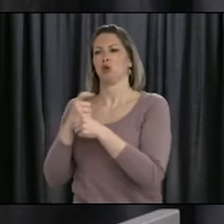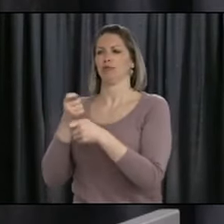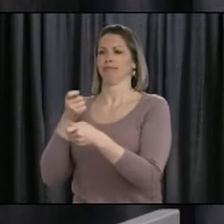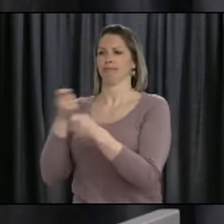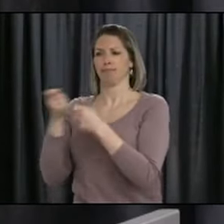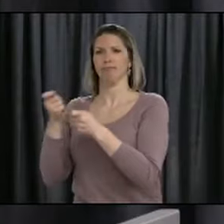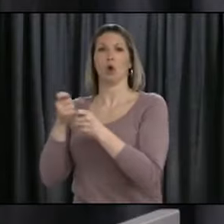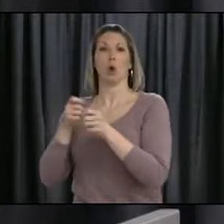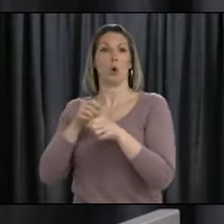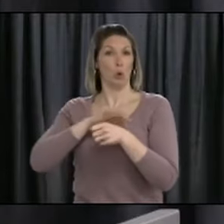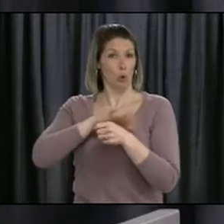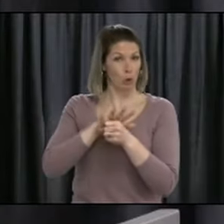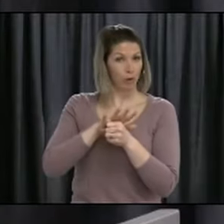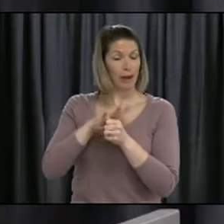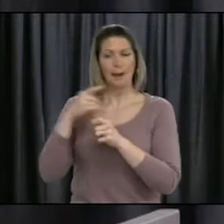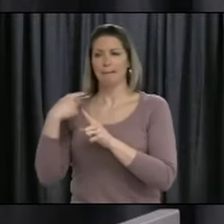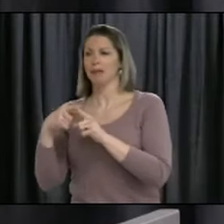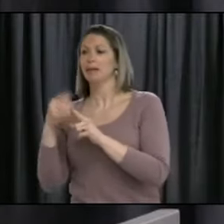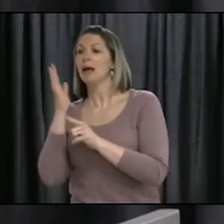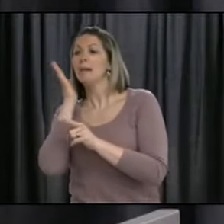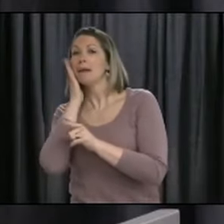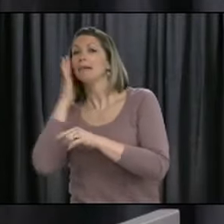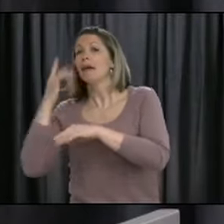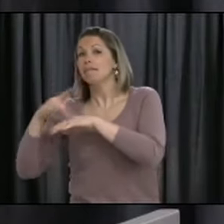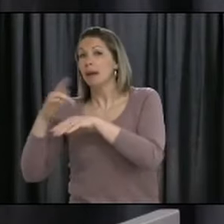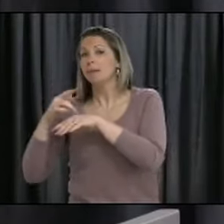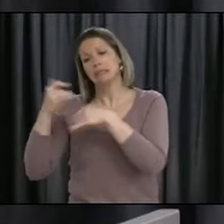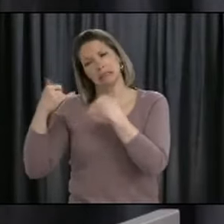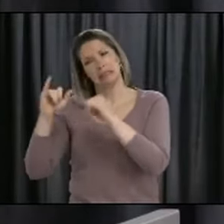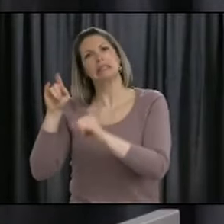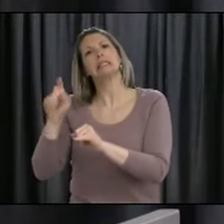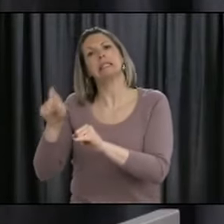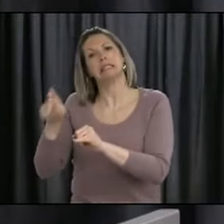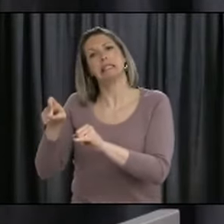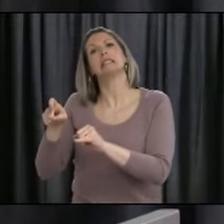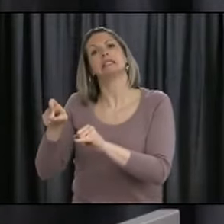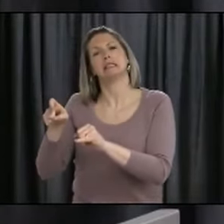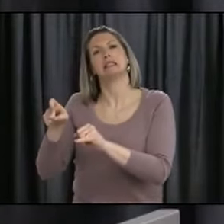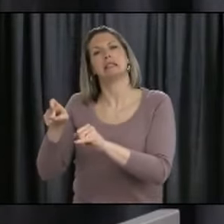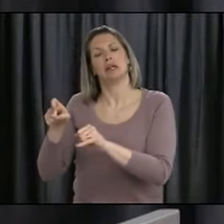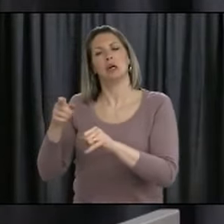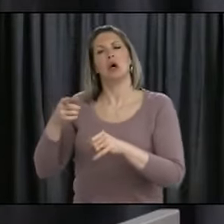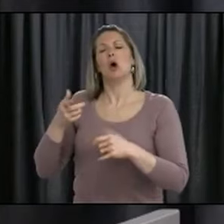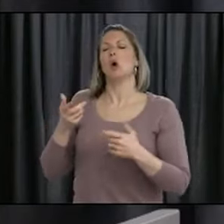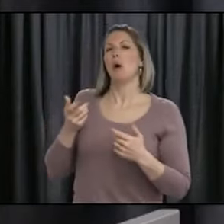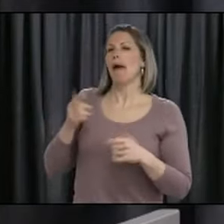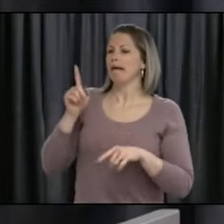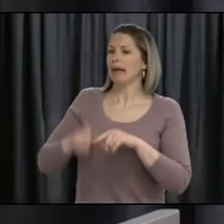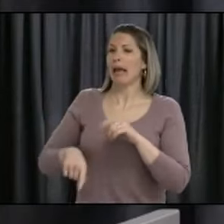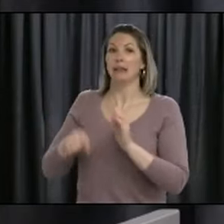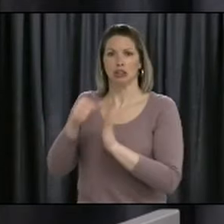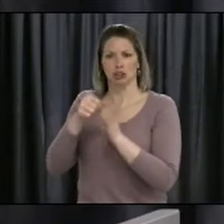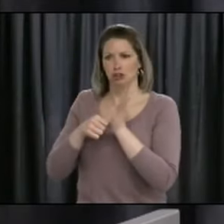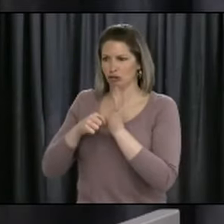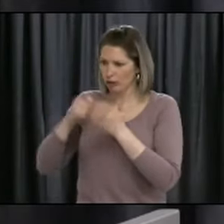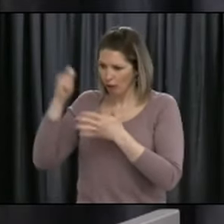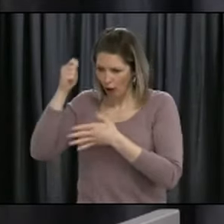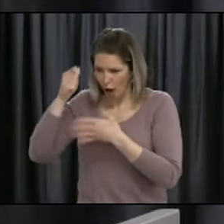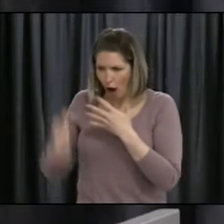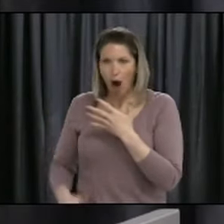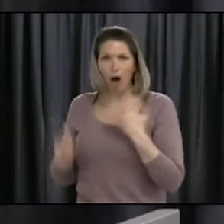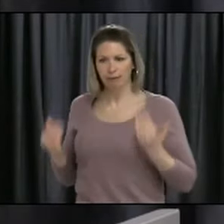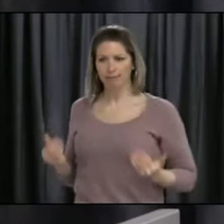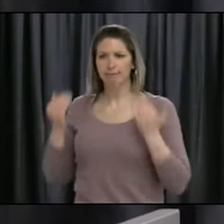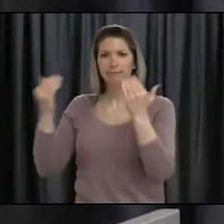it is going to be a balancing act, and we really do need to keep some system capacity in reserve. So again, even